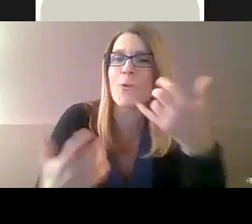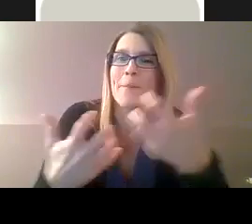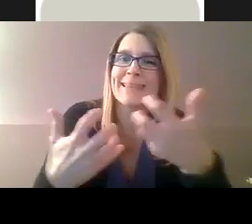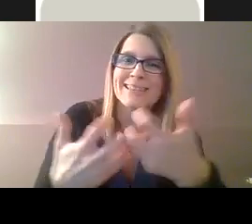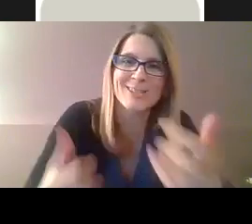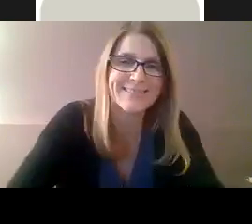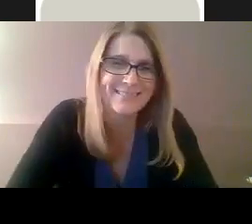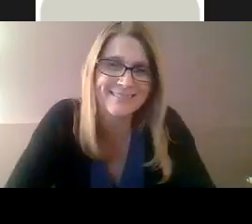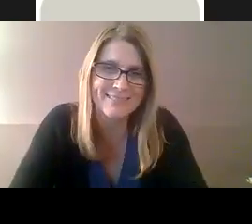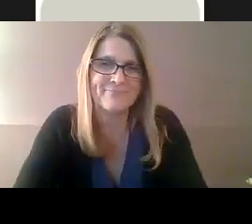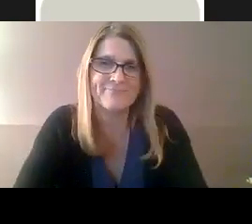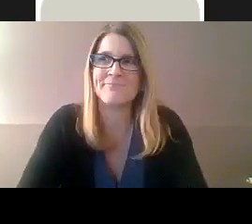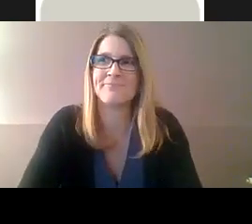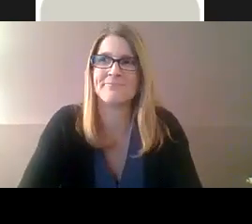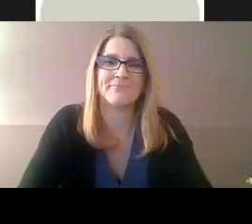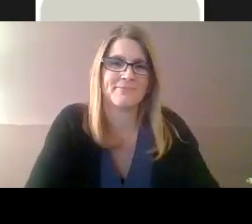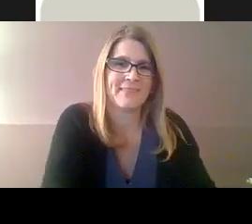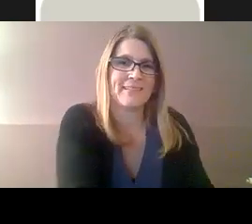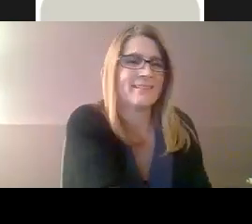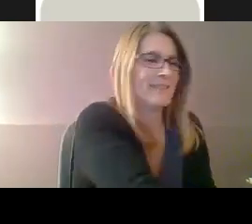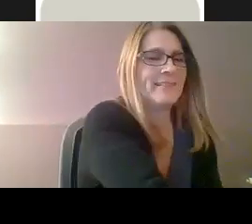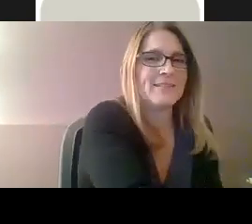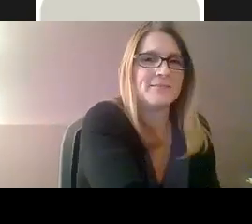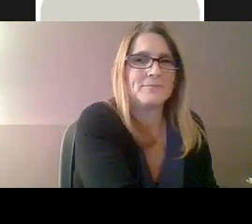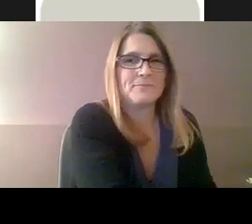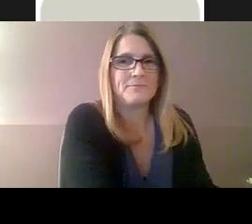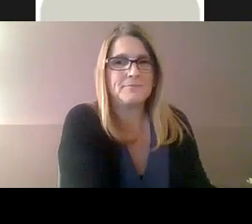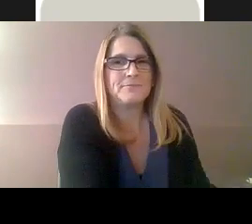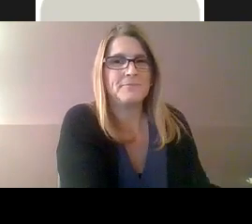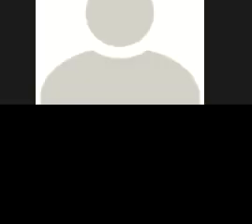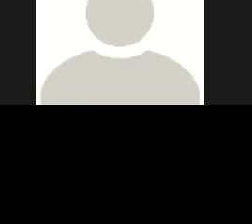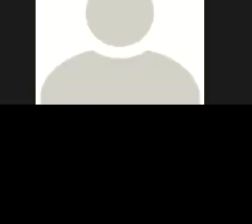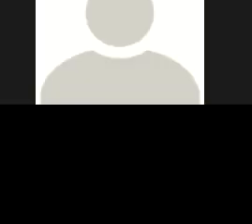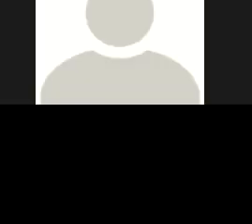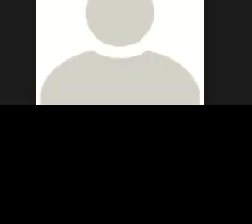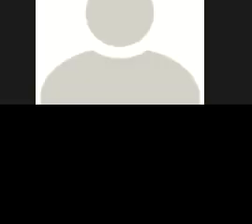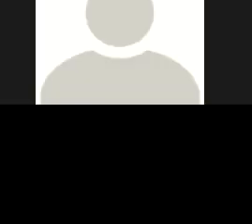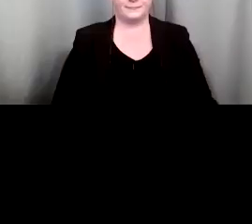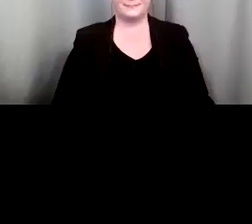And then I will turn this over to Caroline to talk about telephone accommodations.